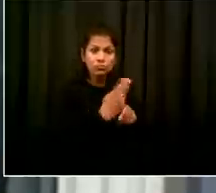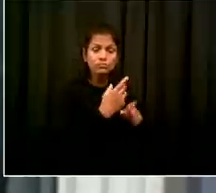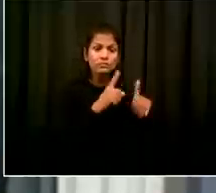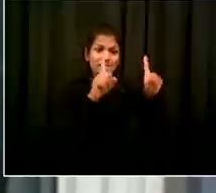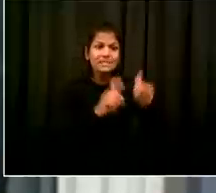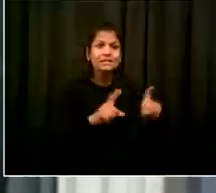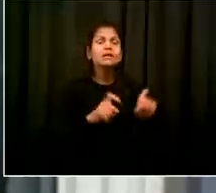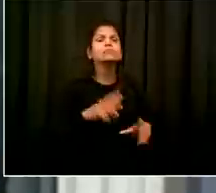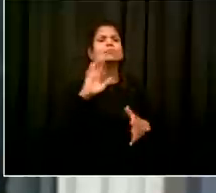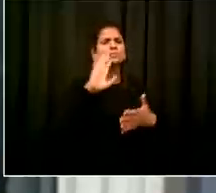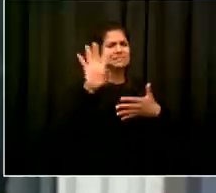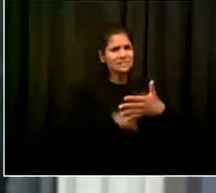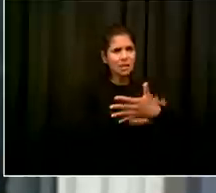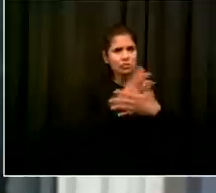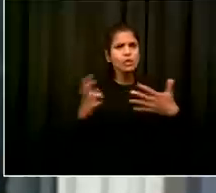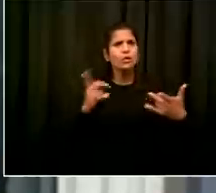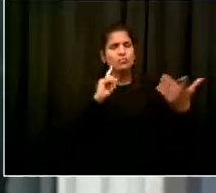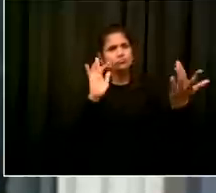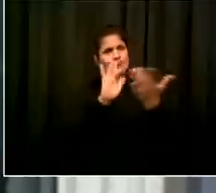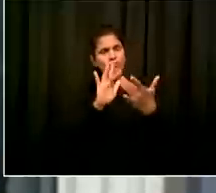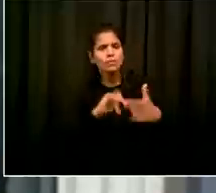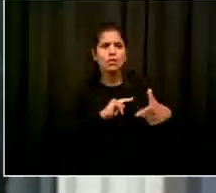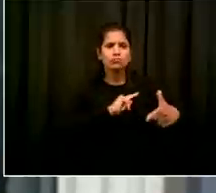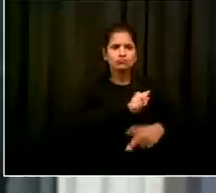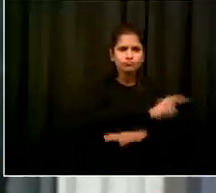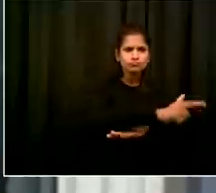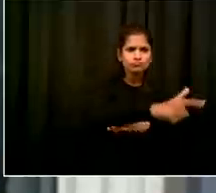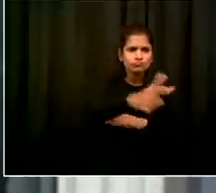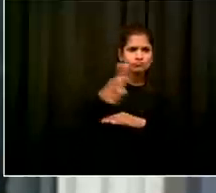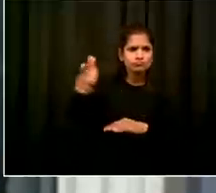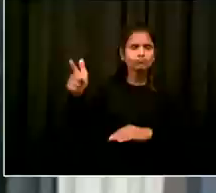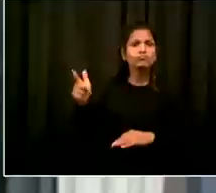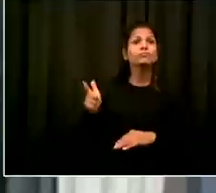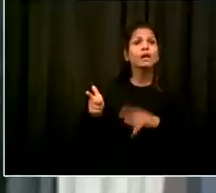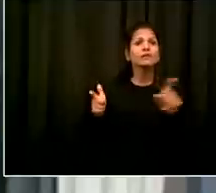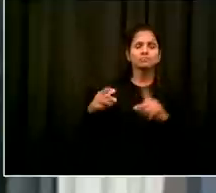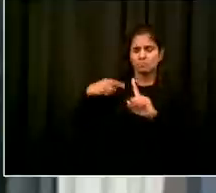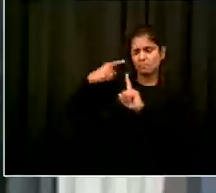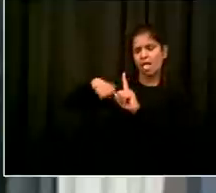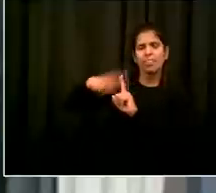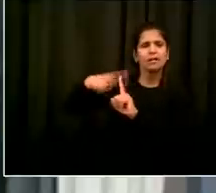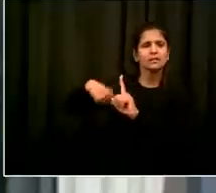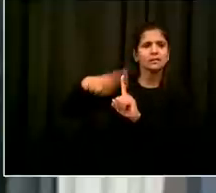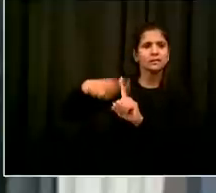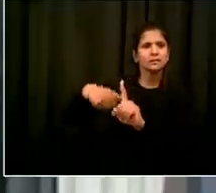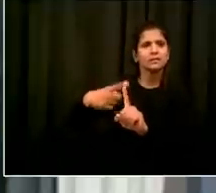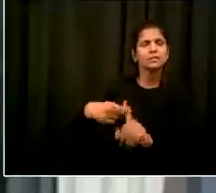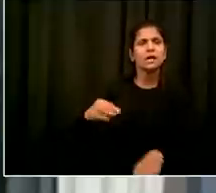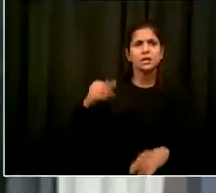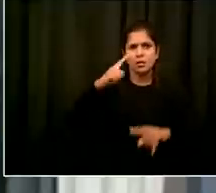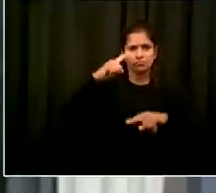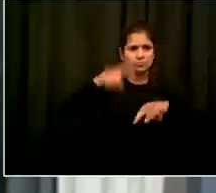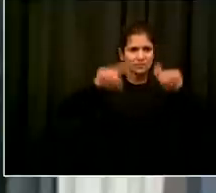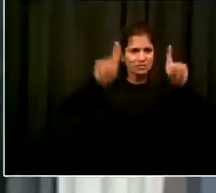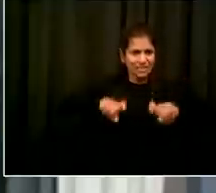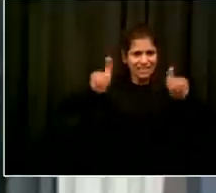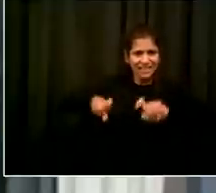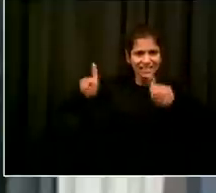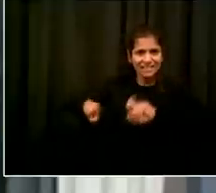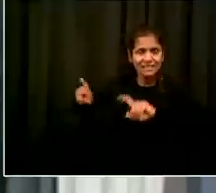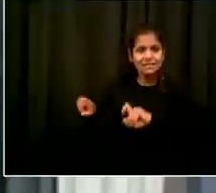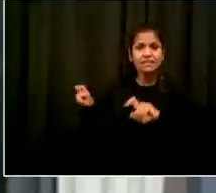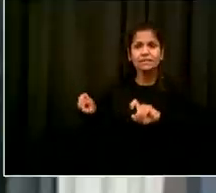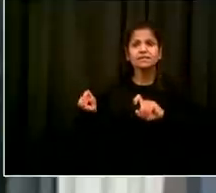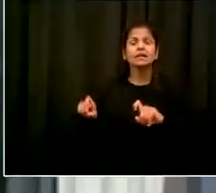parts of your question uh yes that testing will be available uh on site at the school uh so that's how we